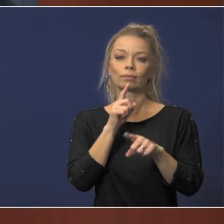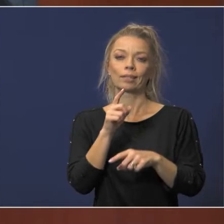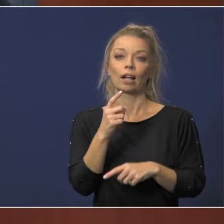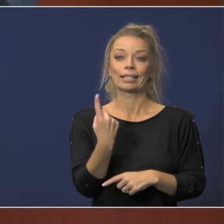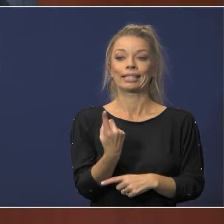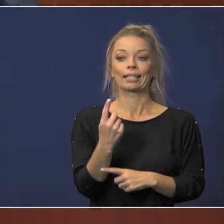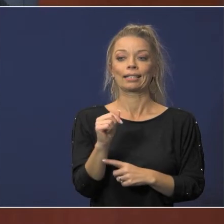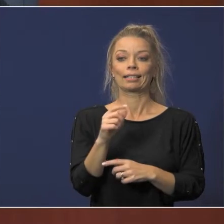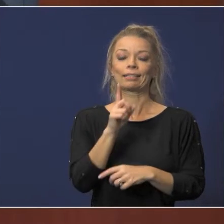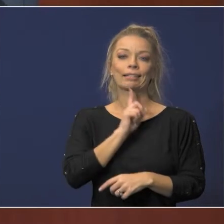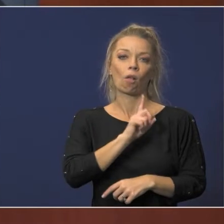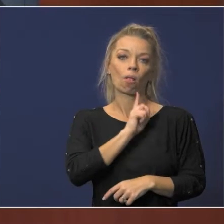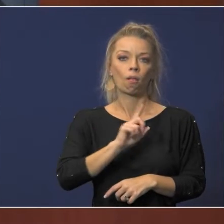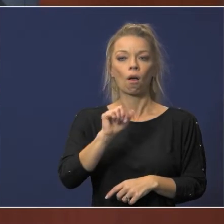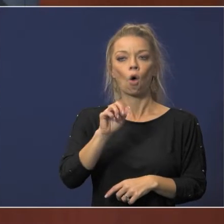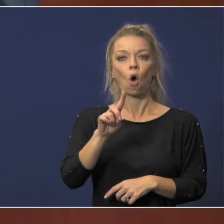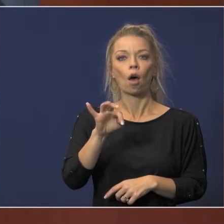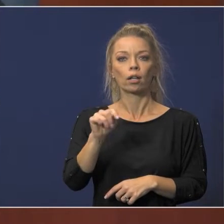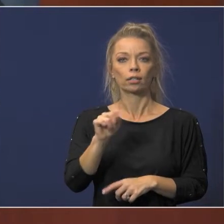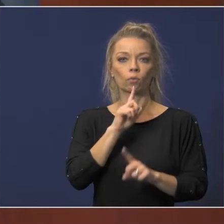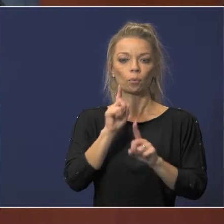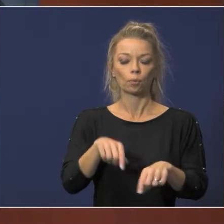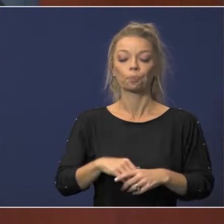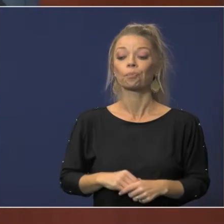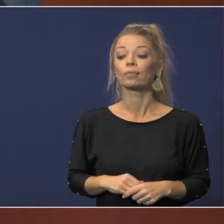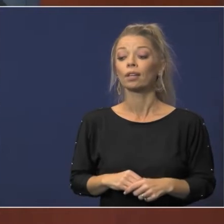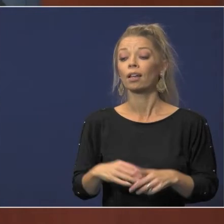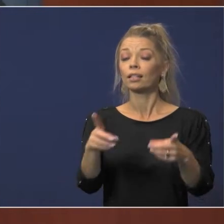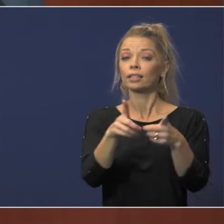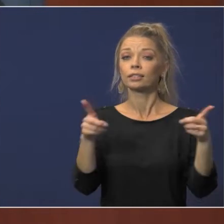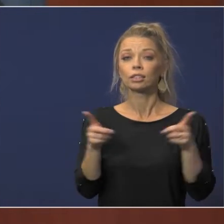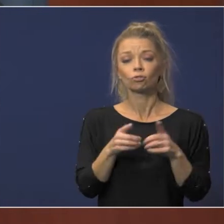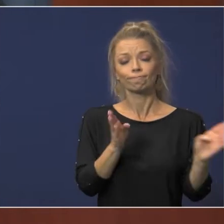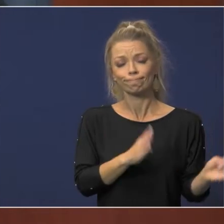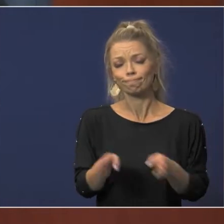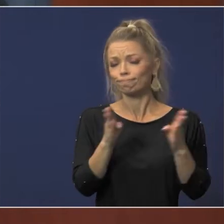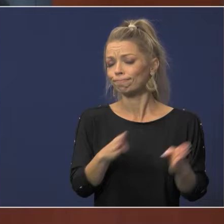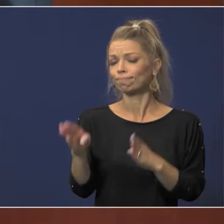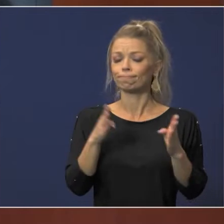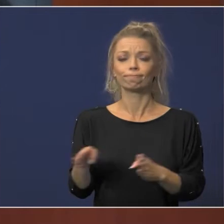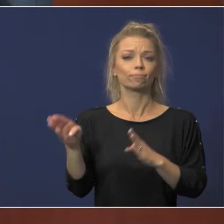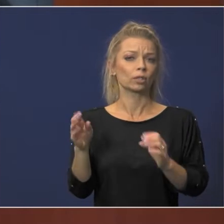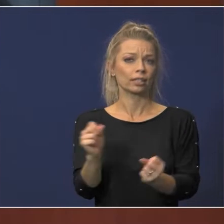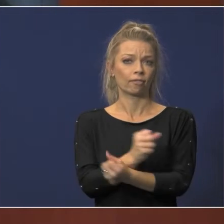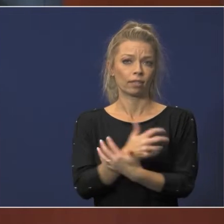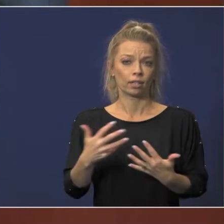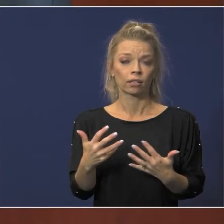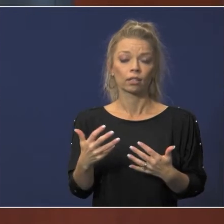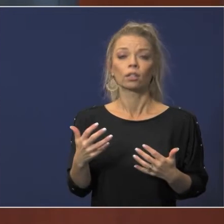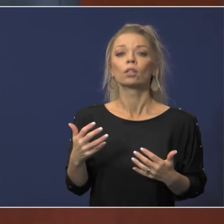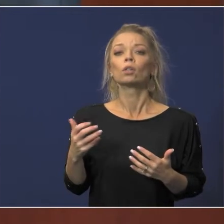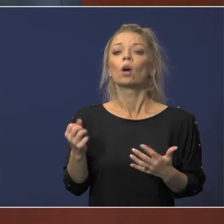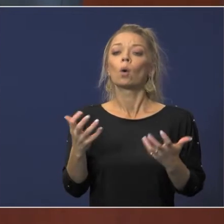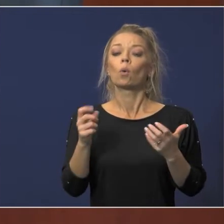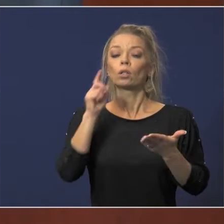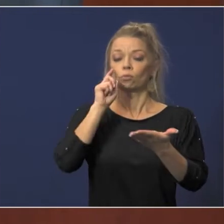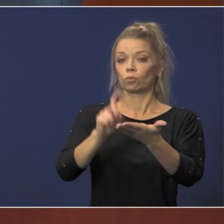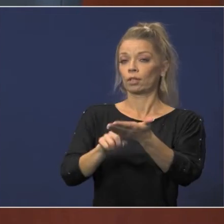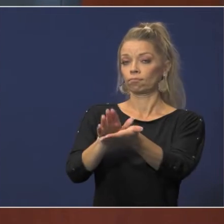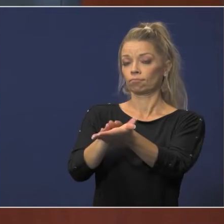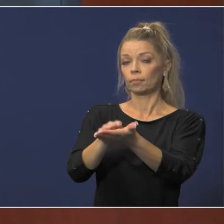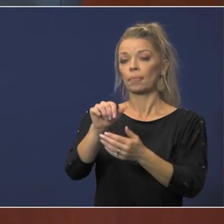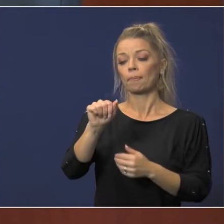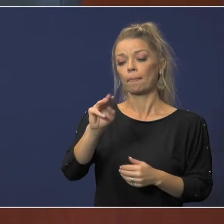the district prepares the entire comprehensive annual financial report so i would like to recognize amanda